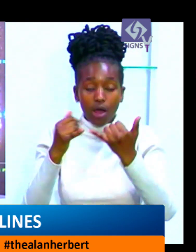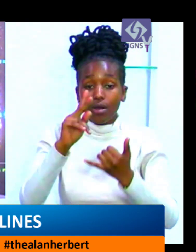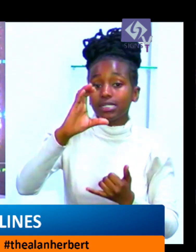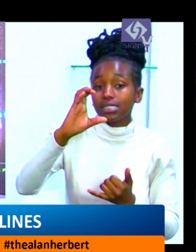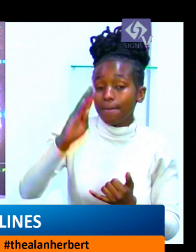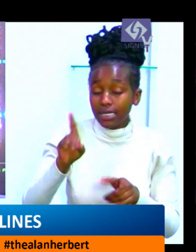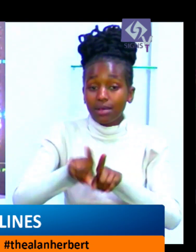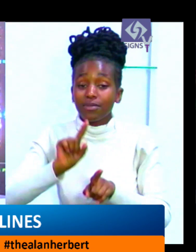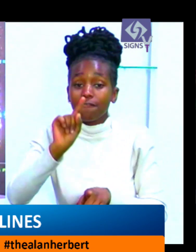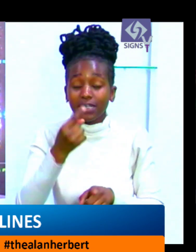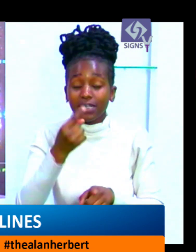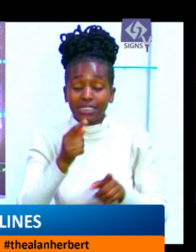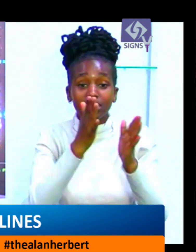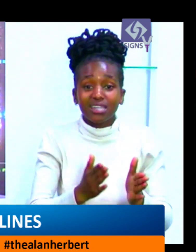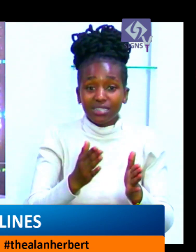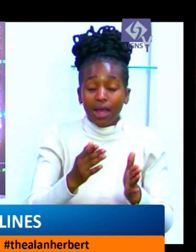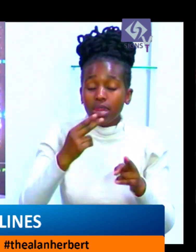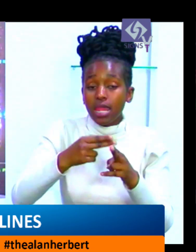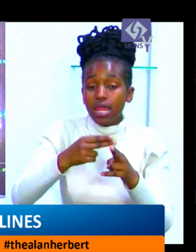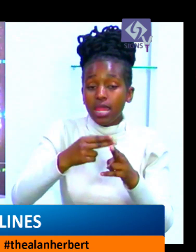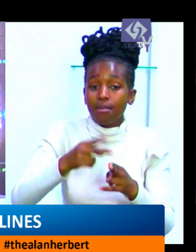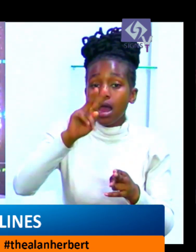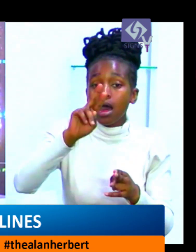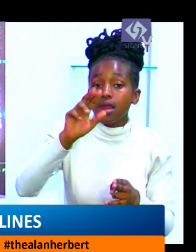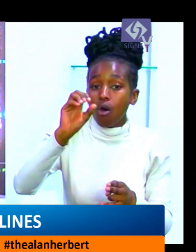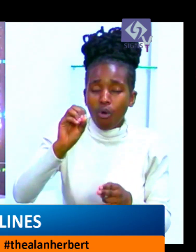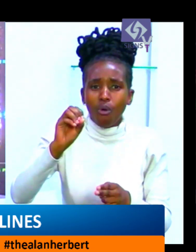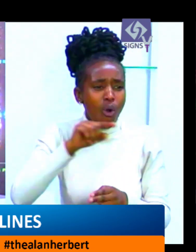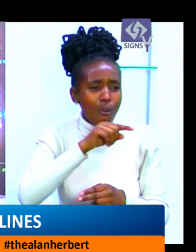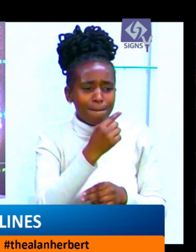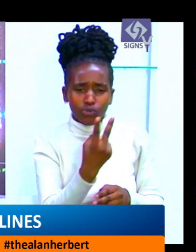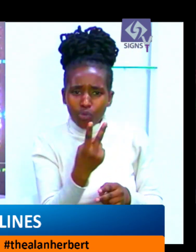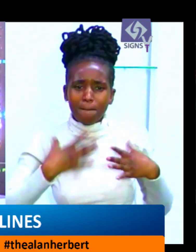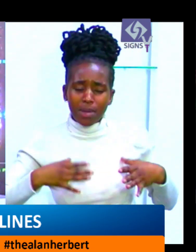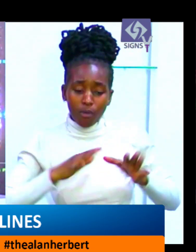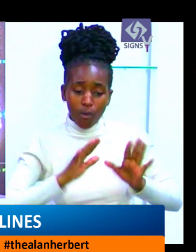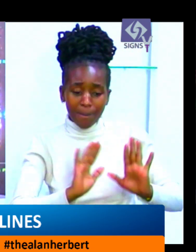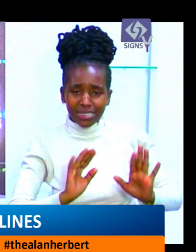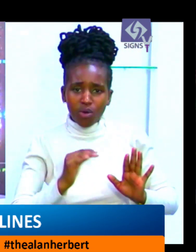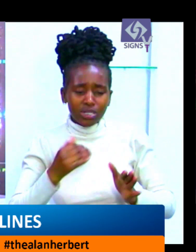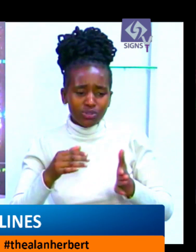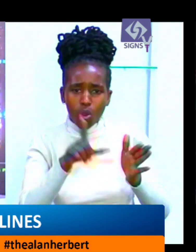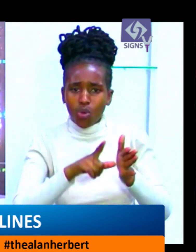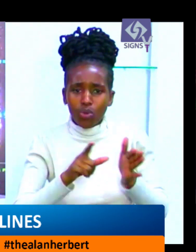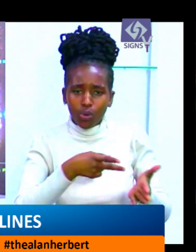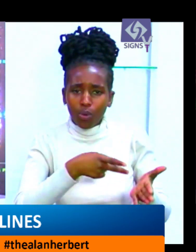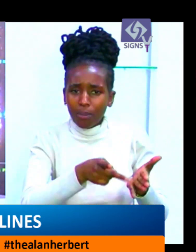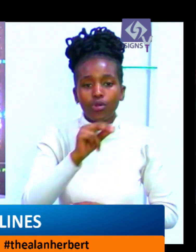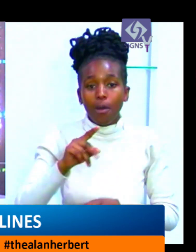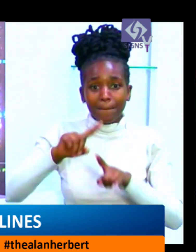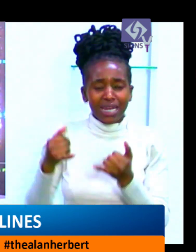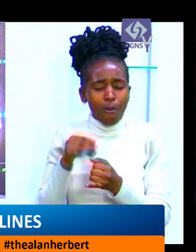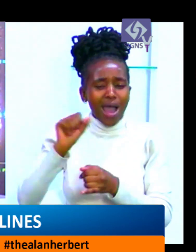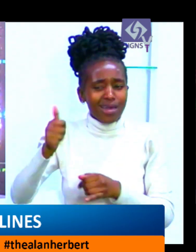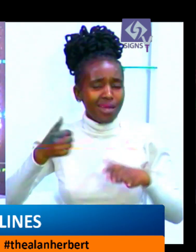year, another administrator, Kareta Marima, was appointed, but was frustrated from assuming the duties that included meeting